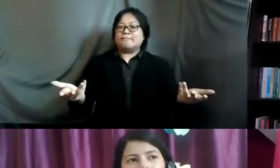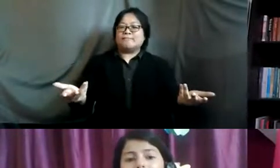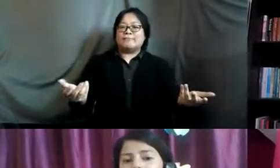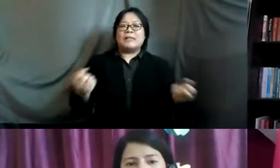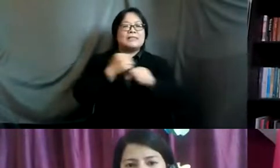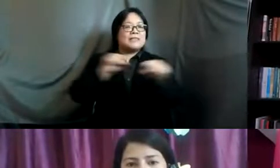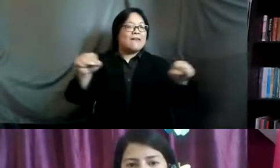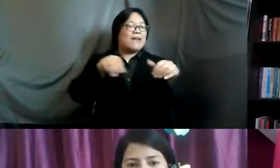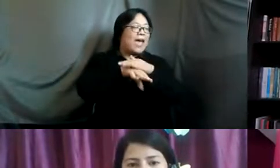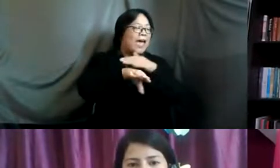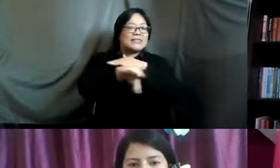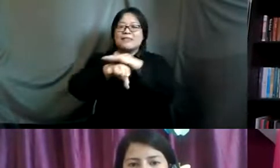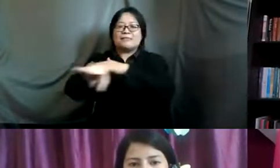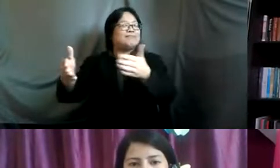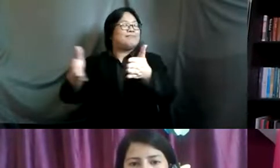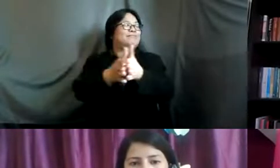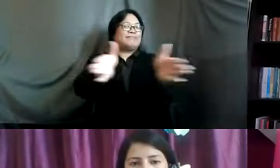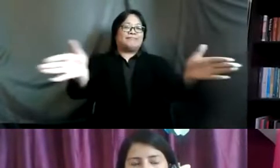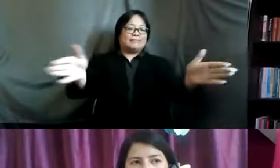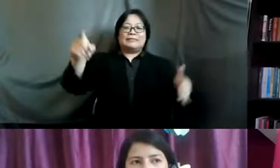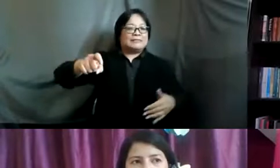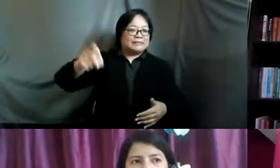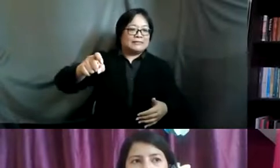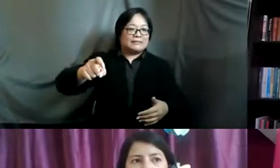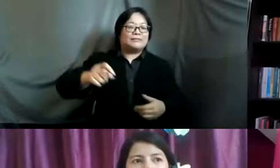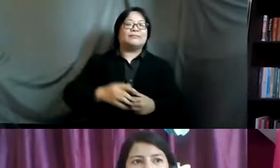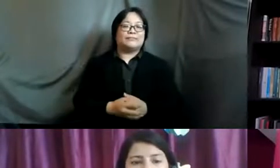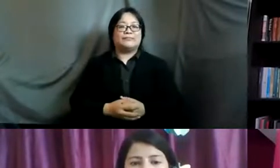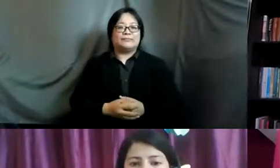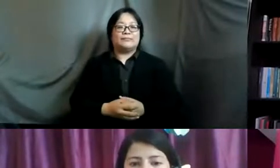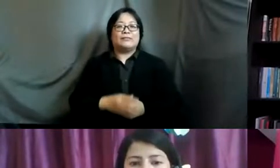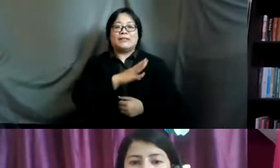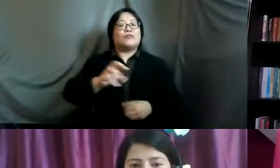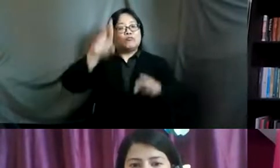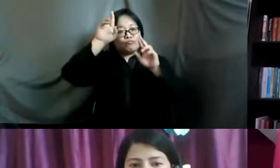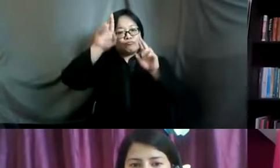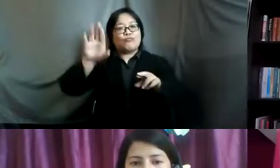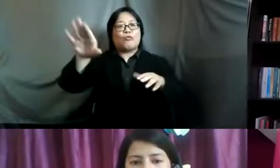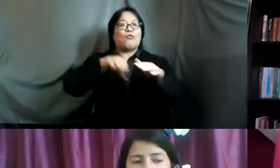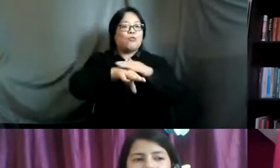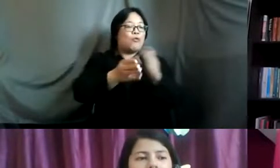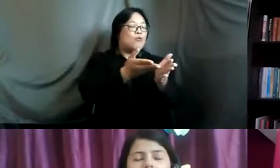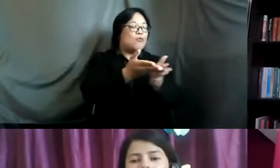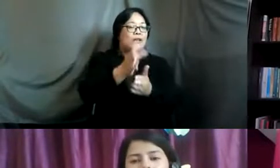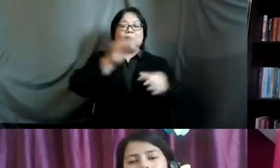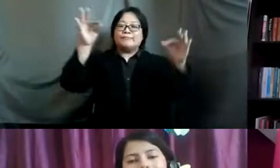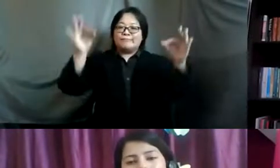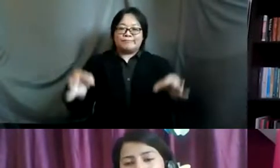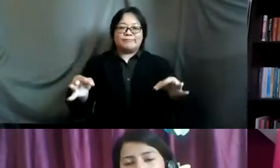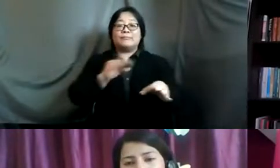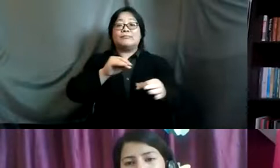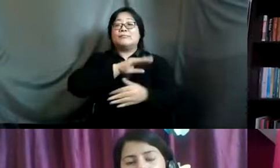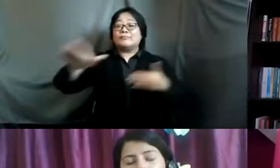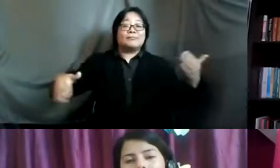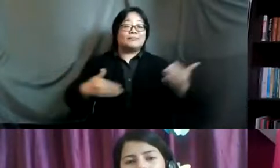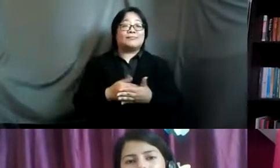to everything whatever they're in need of and um just respecting their rights and decision making things and everything so they have